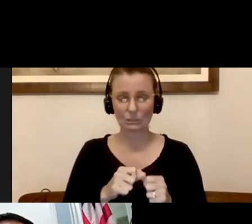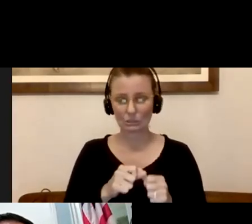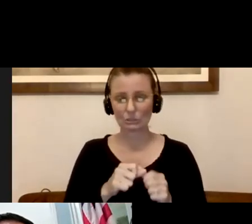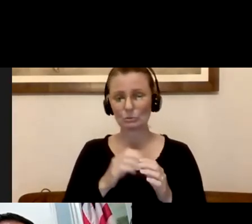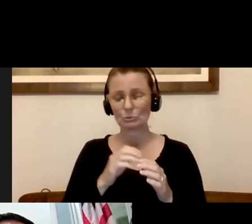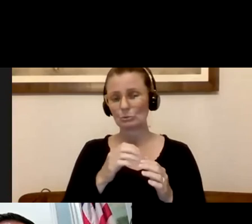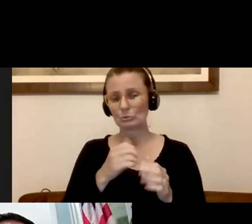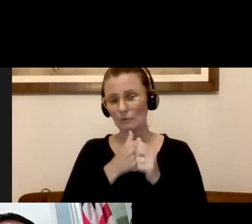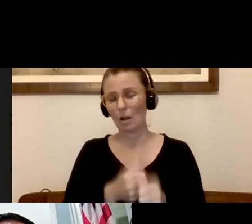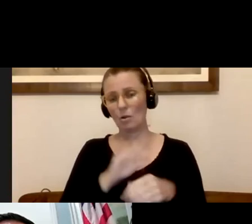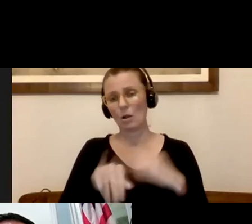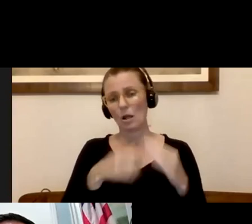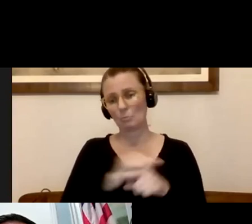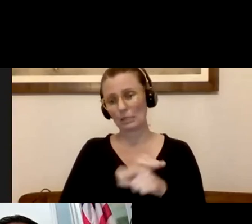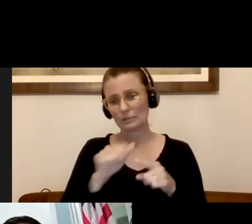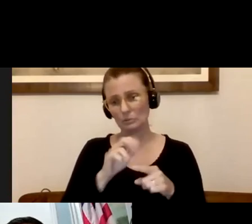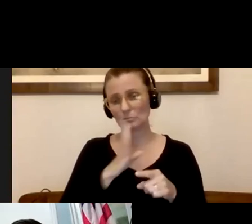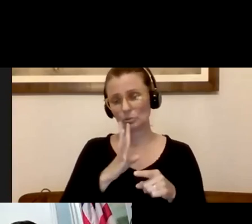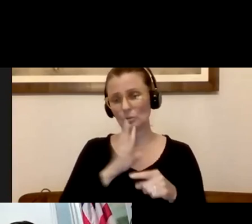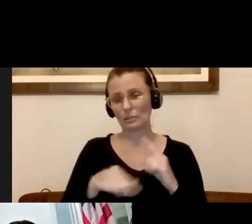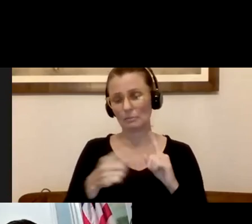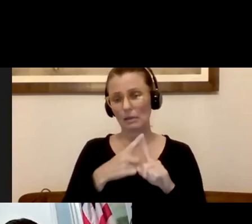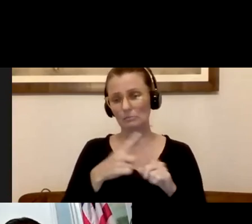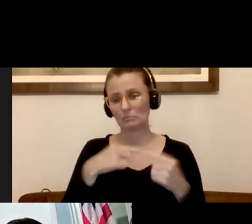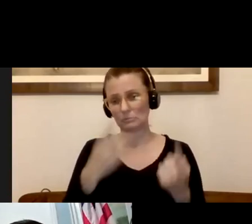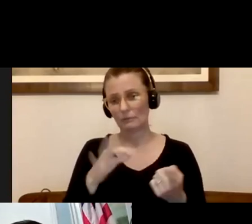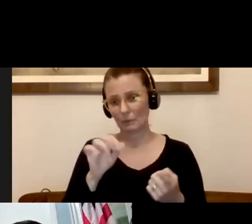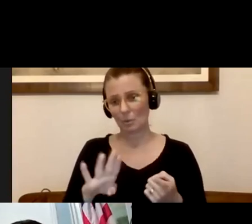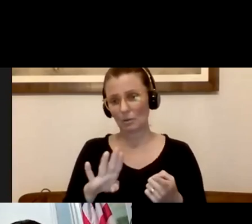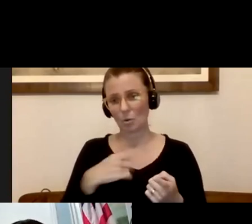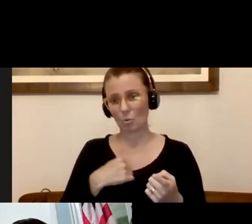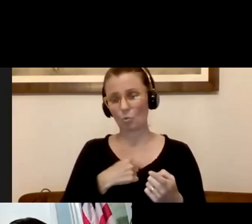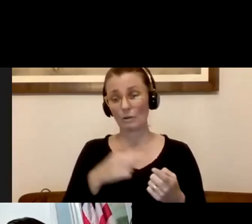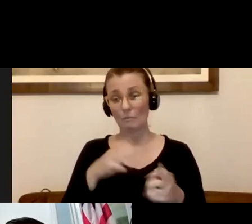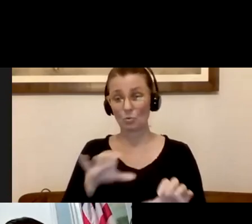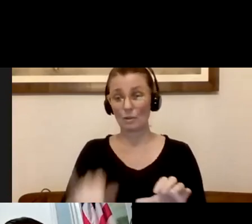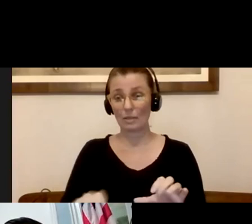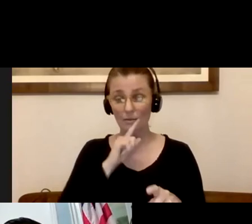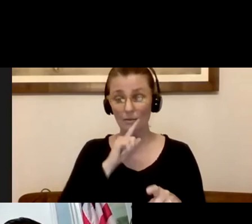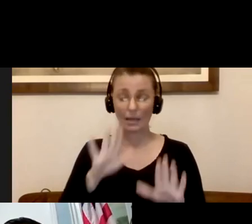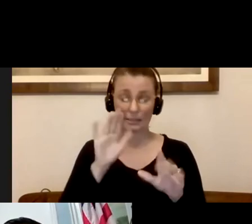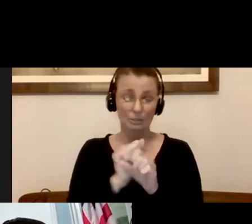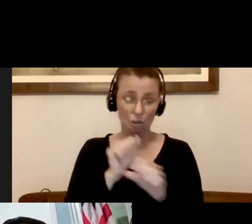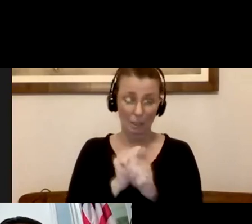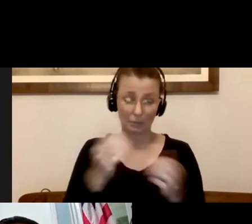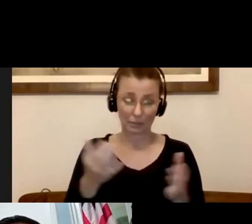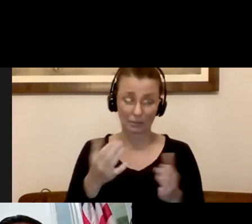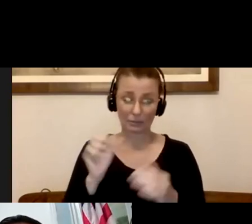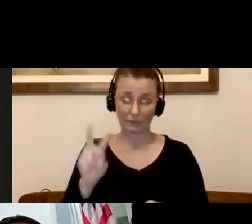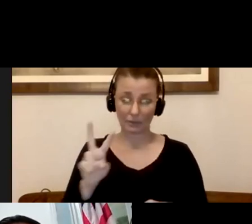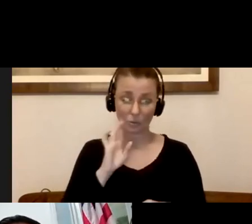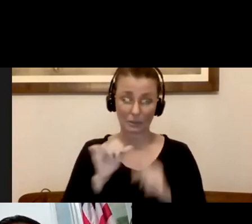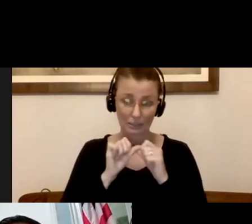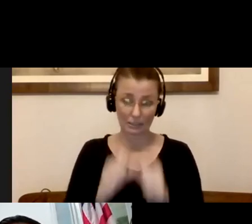we have been talking about since February. We need to do that. We've been doing an excellent job with that in Somerville. Let's continue those